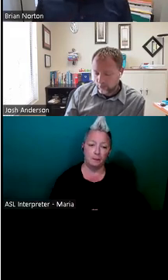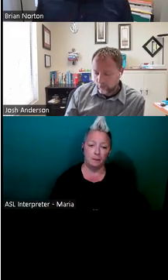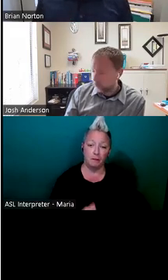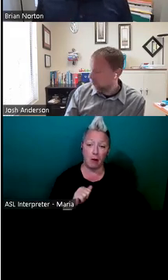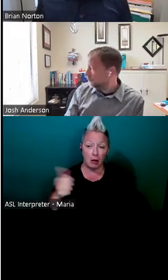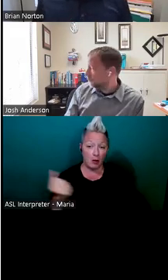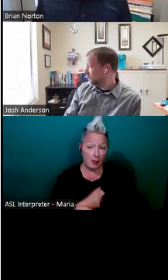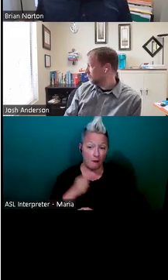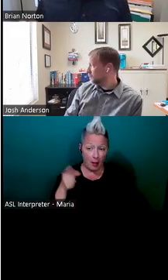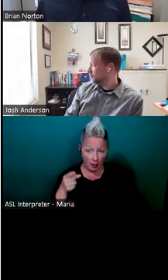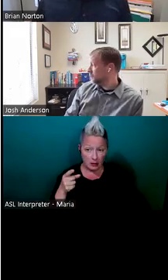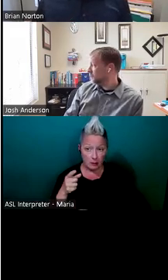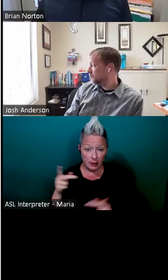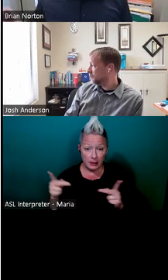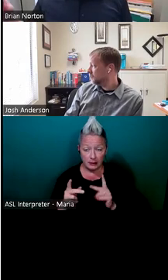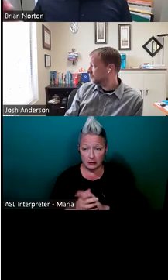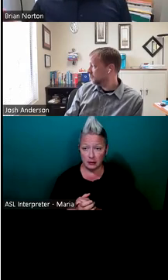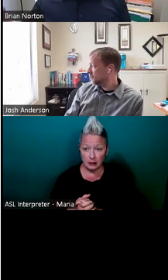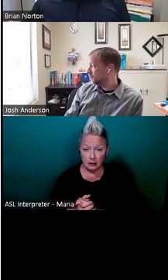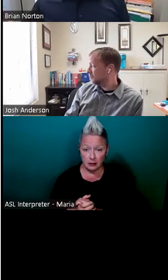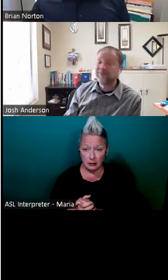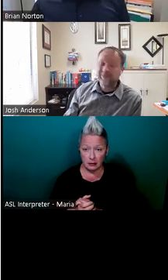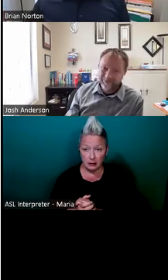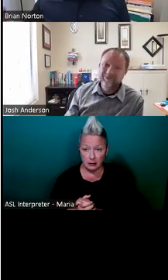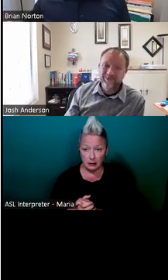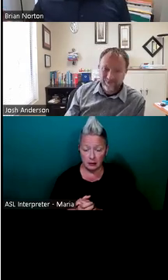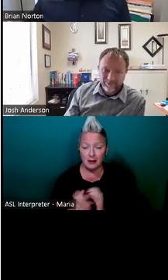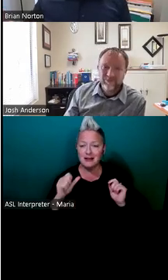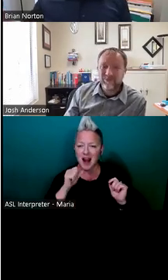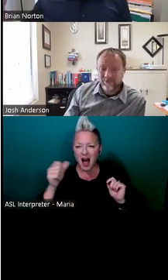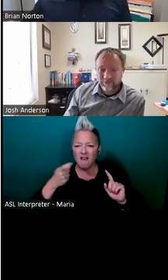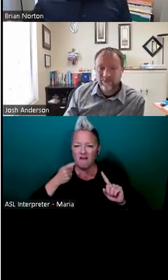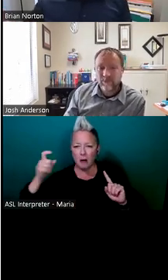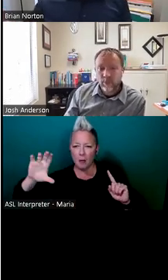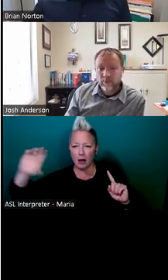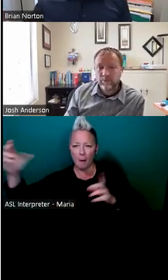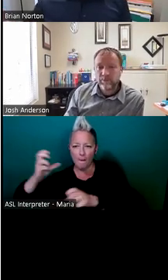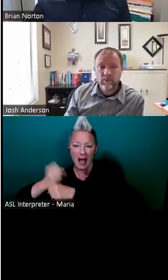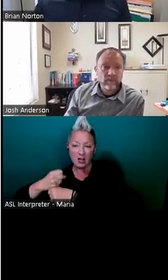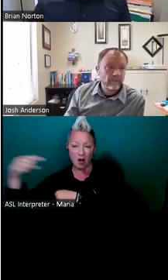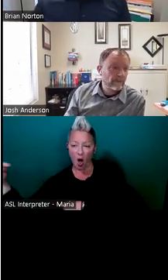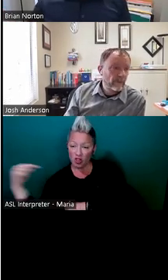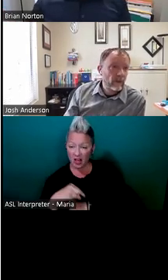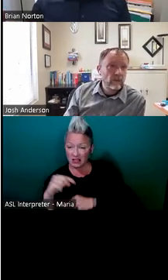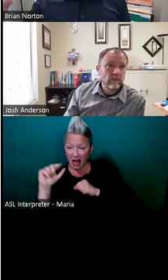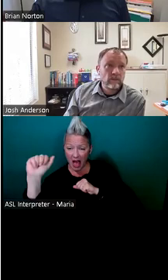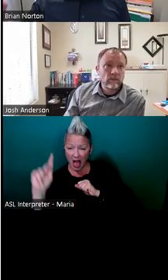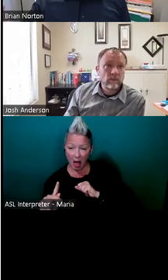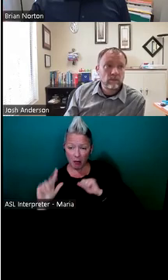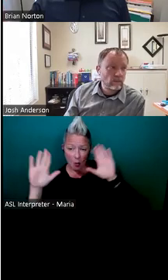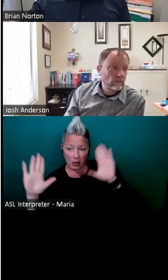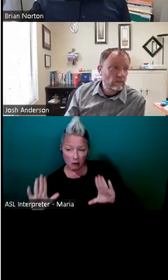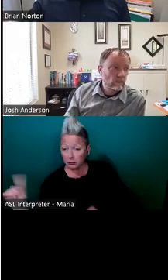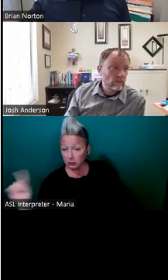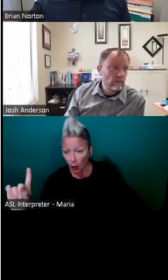is you aren't getting manufacturer, um, information about how wonderful their app is. these are actually parents,